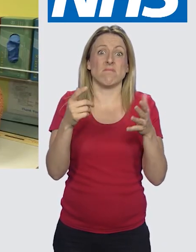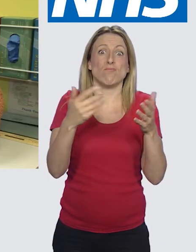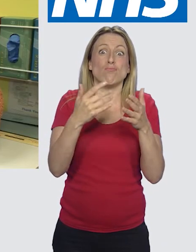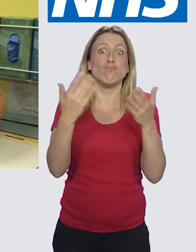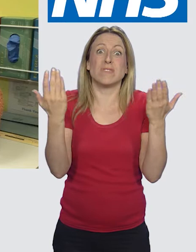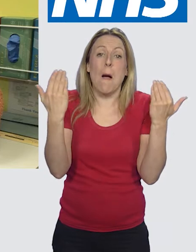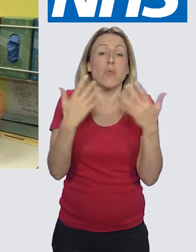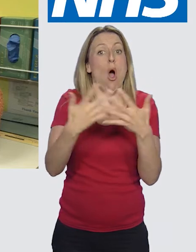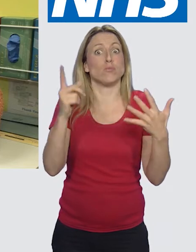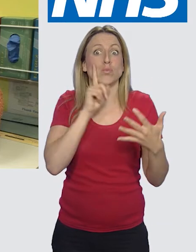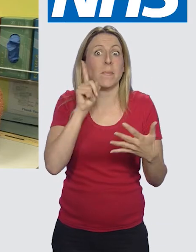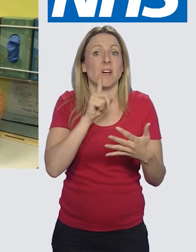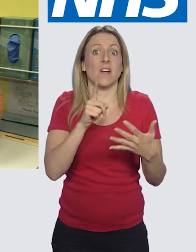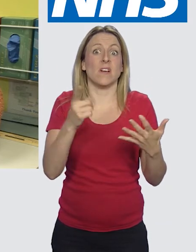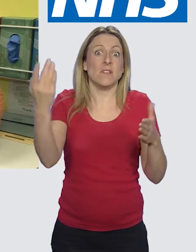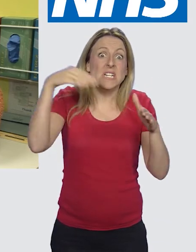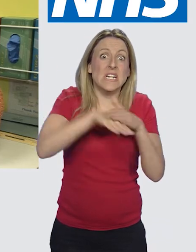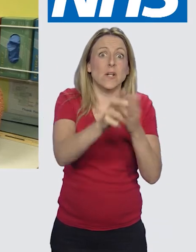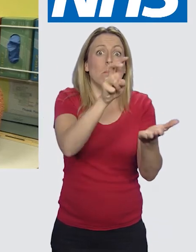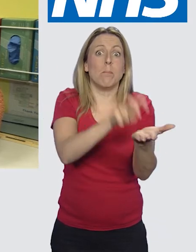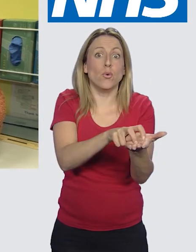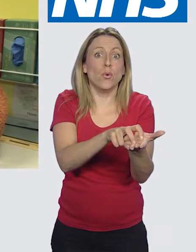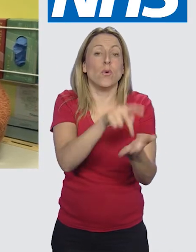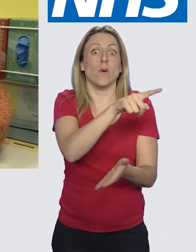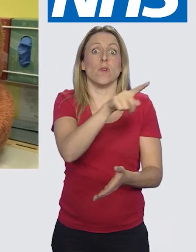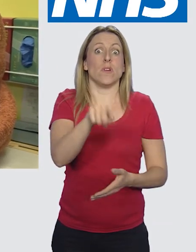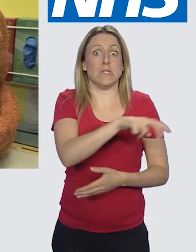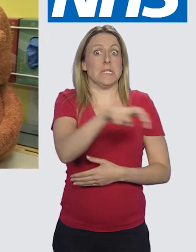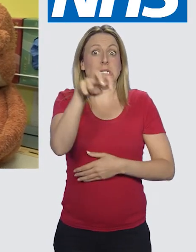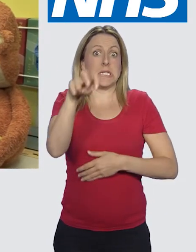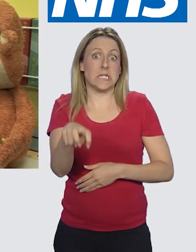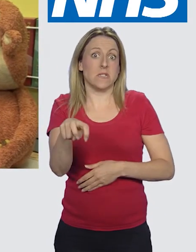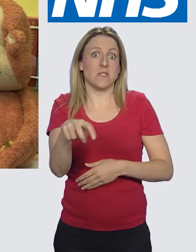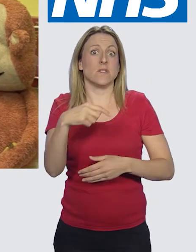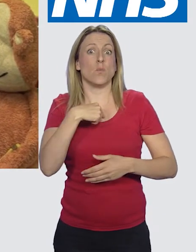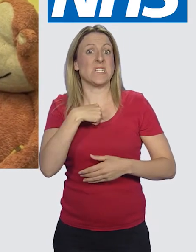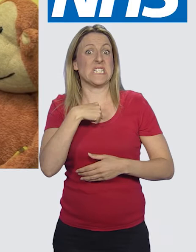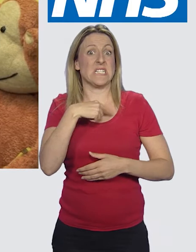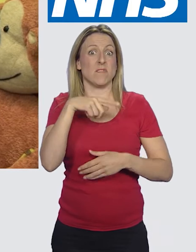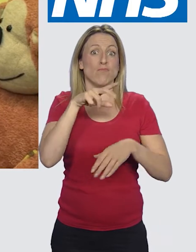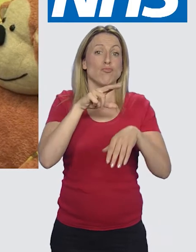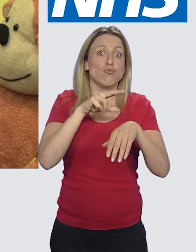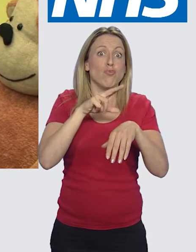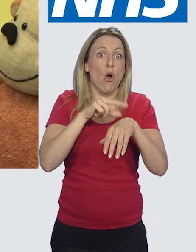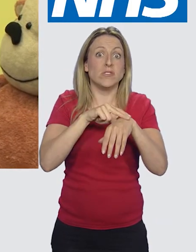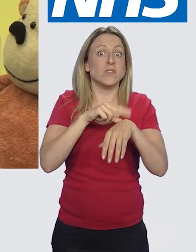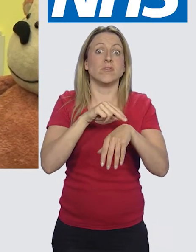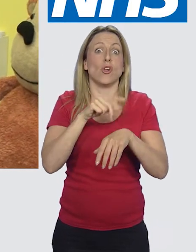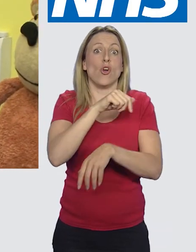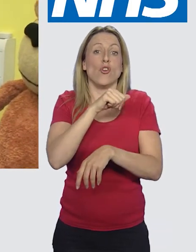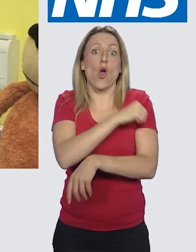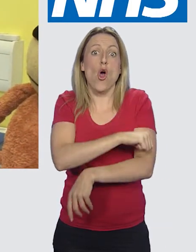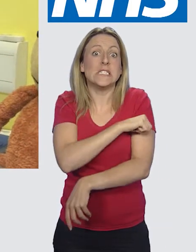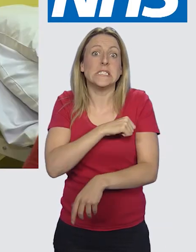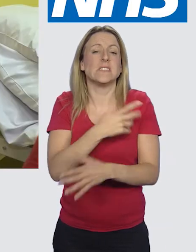We have receptionists who are normally ladies at the front desk who will book you in and ask you to have a seat. We have people like me who are the doctors and we